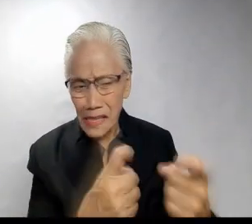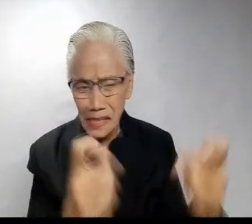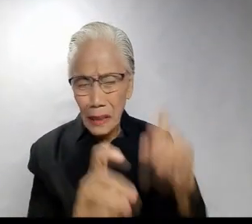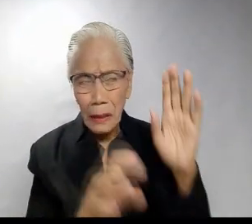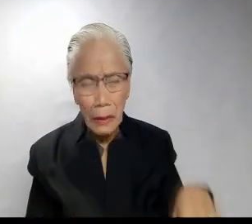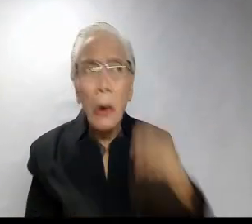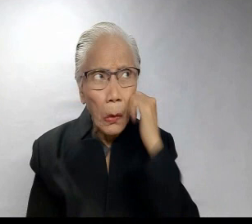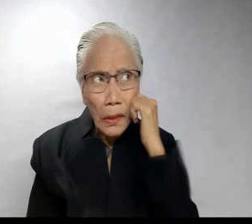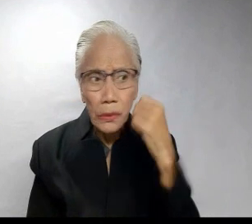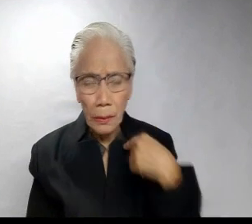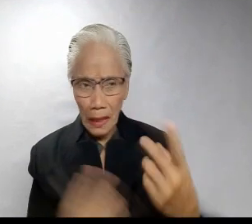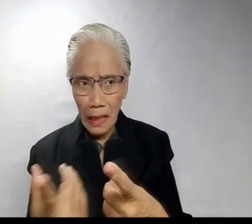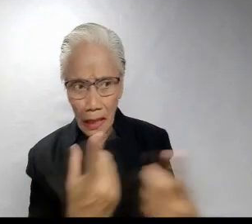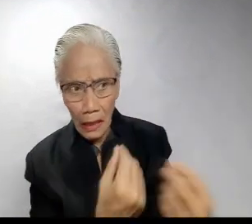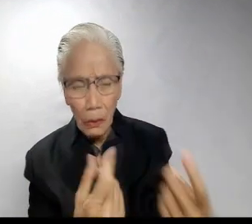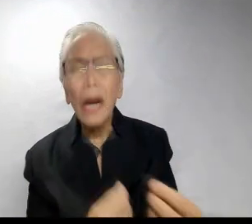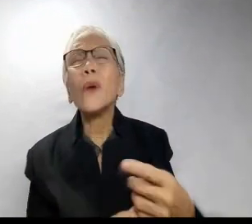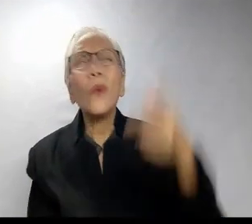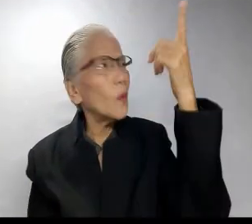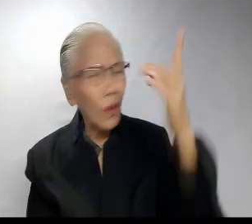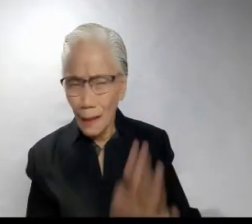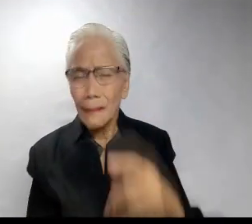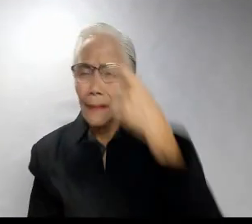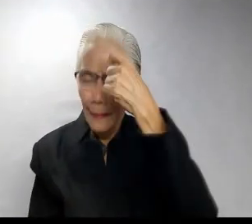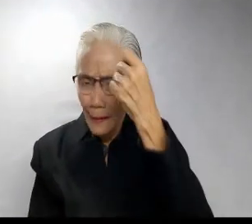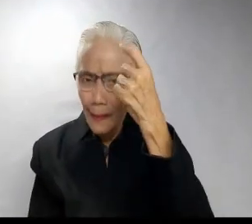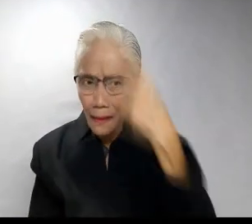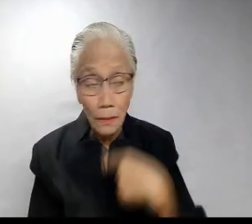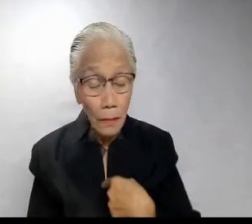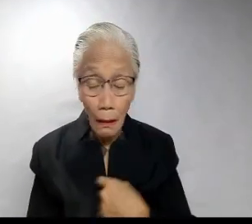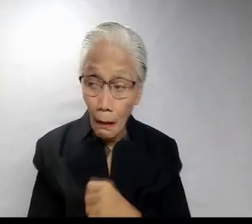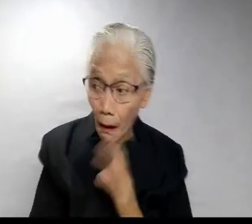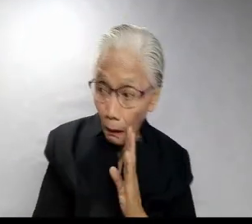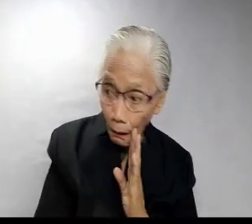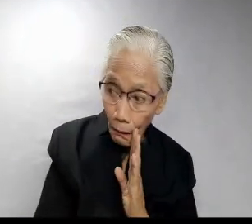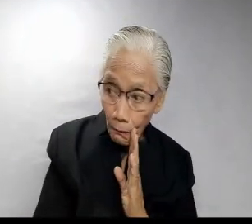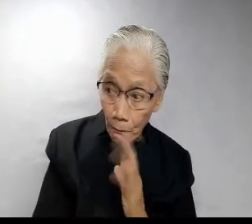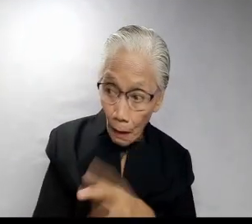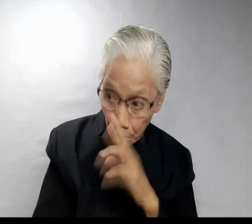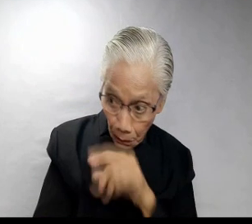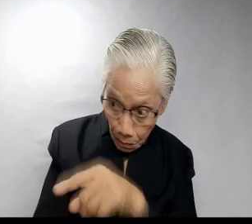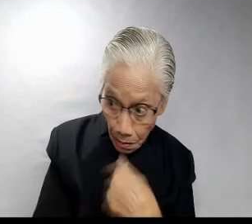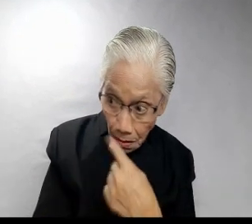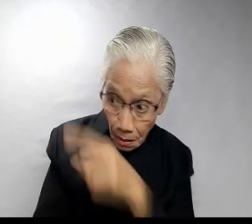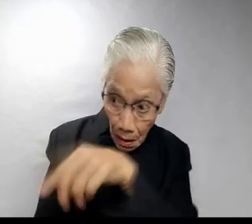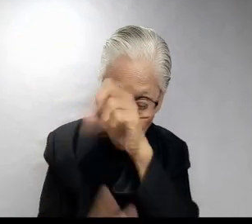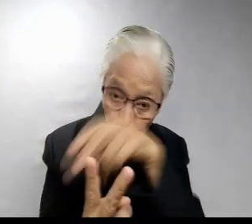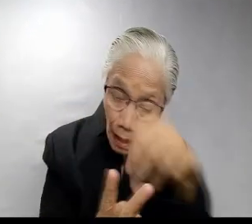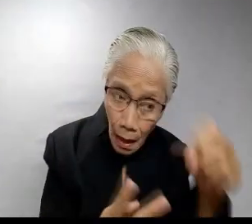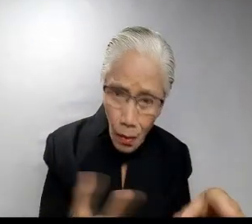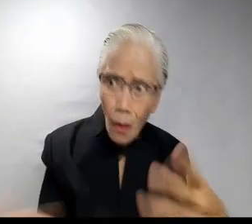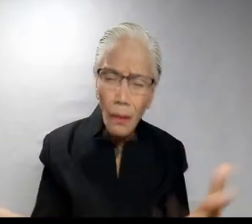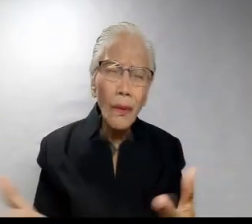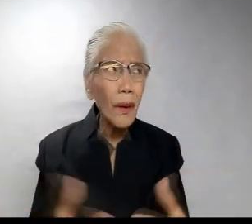Di naman sin yan, Ginagawa ko naman palagi, Maunawa na ako ni Lord. Ha? Babeero ka ba